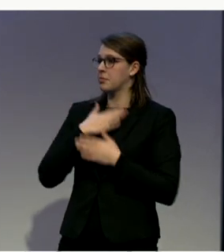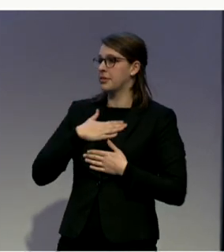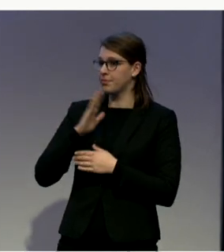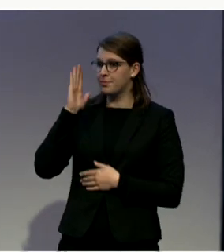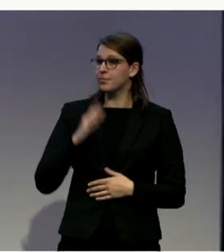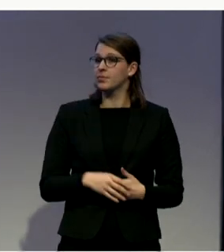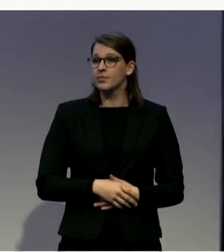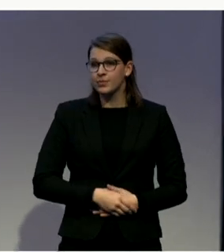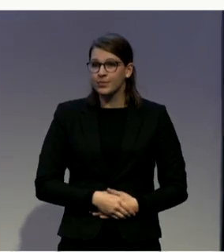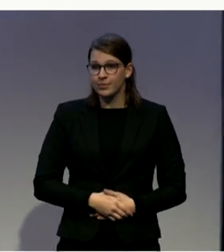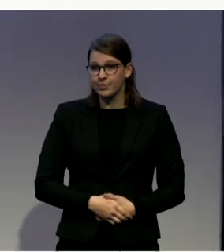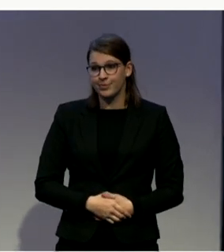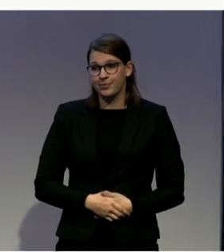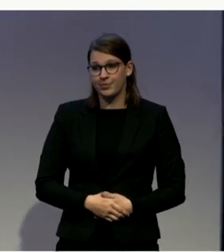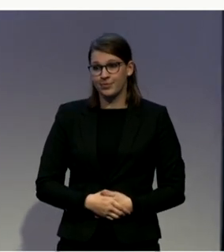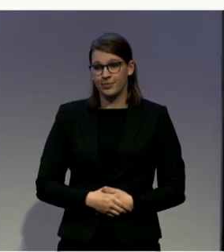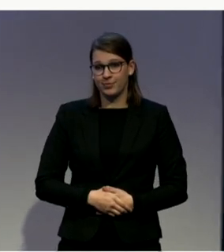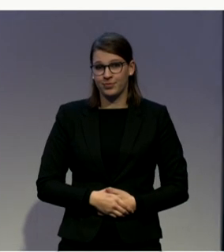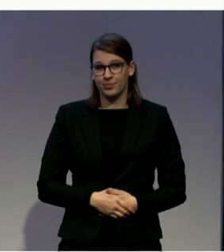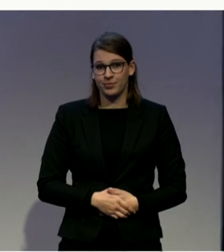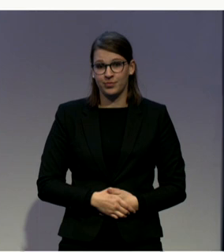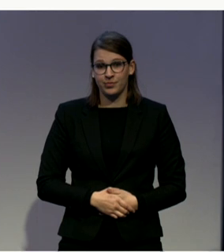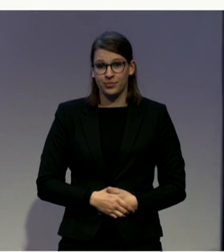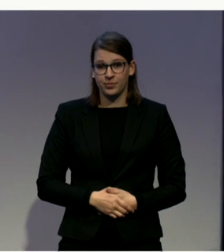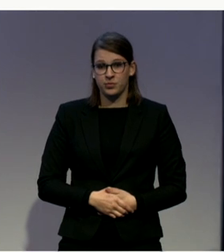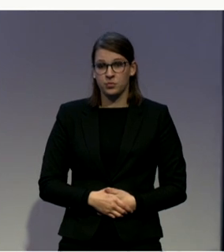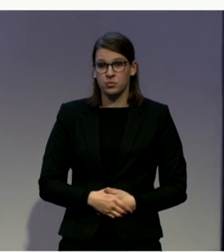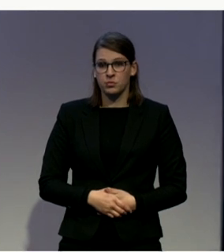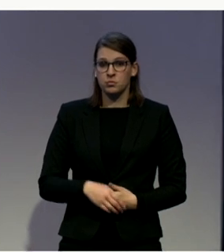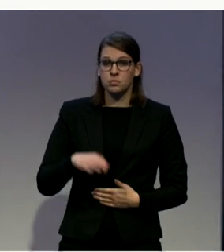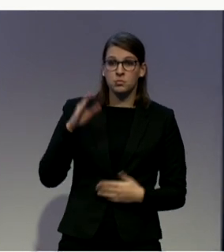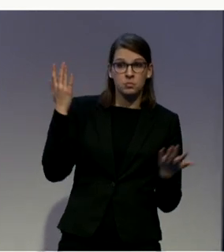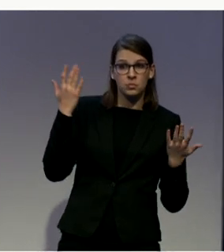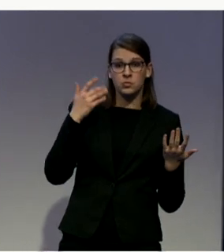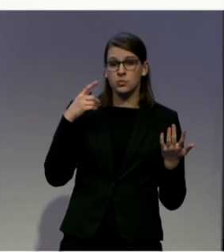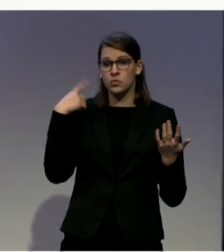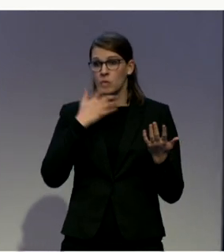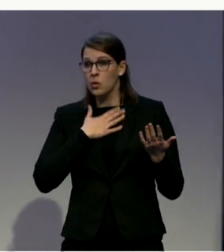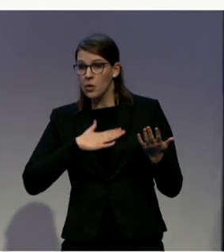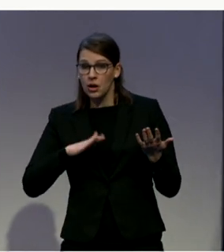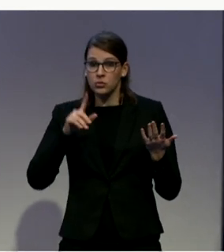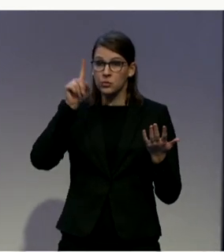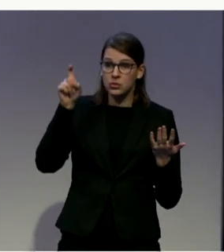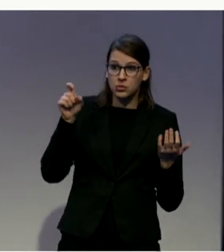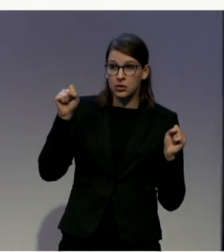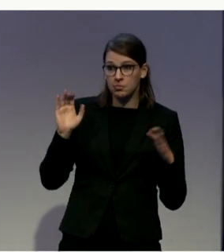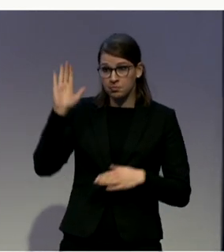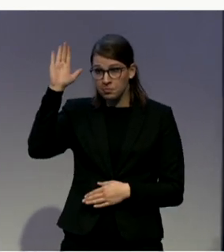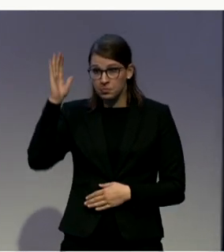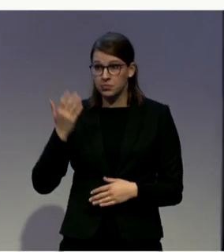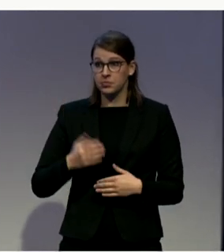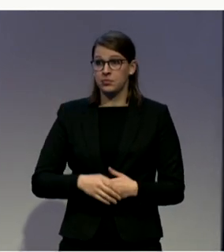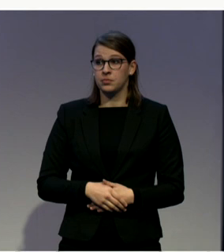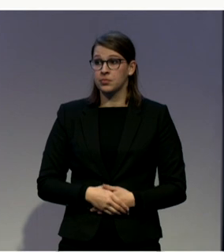here who wants to react or have a question? You can now